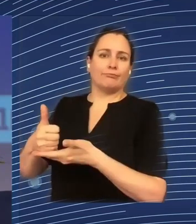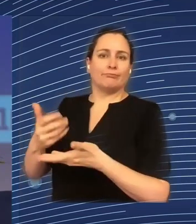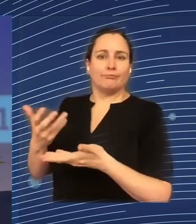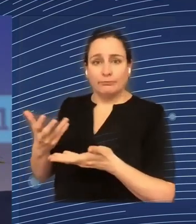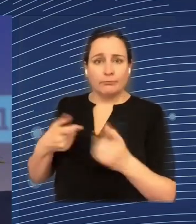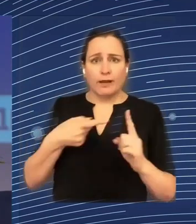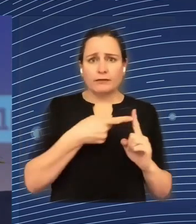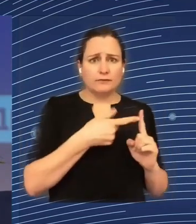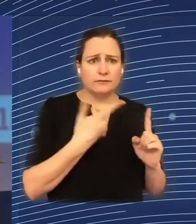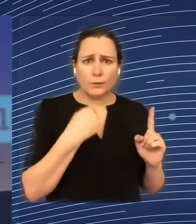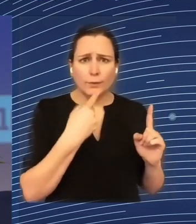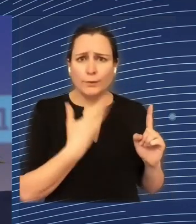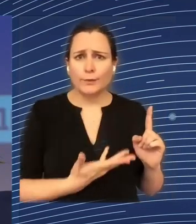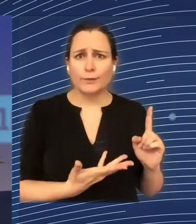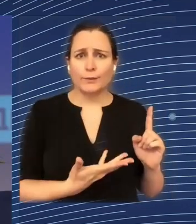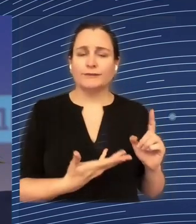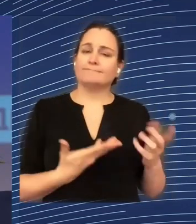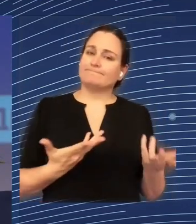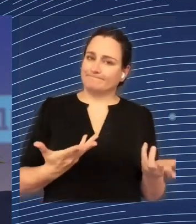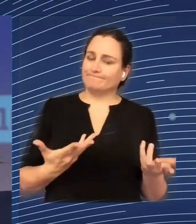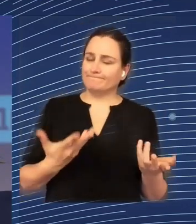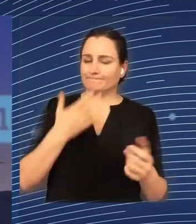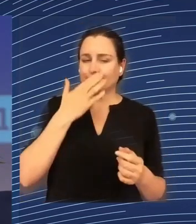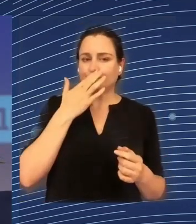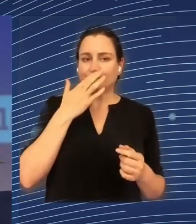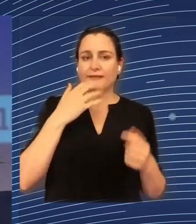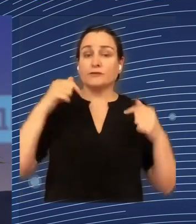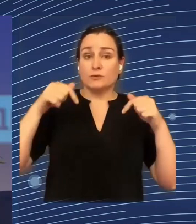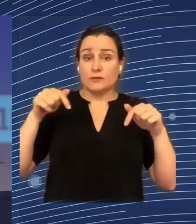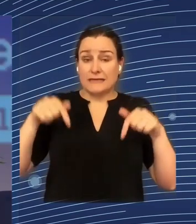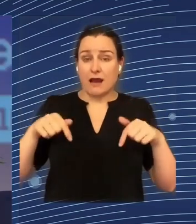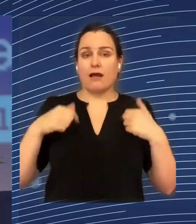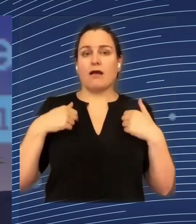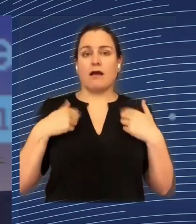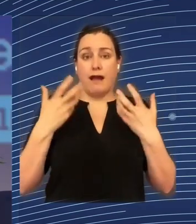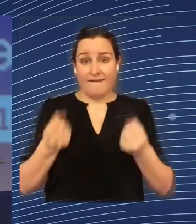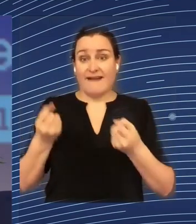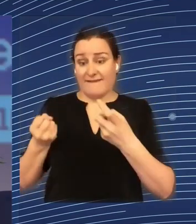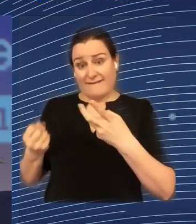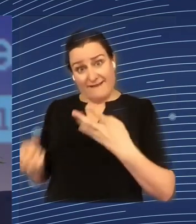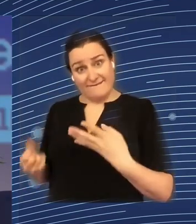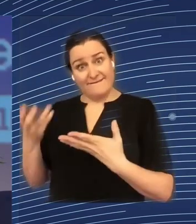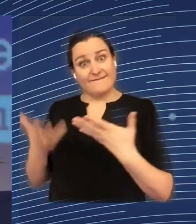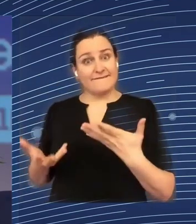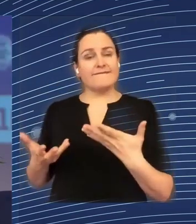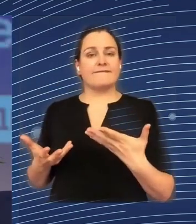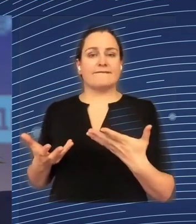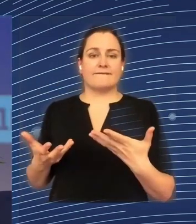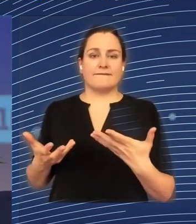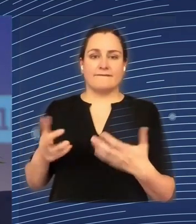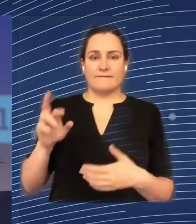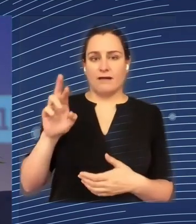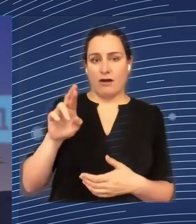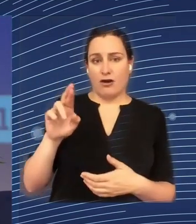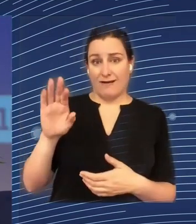inspired by our instruments that are currently in the market. And I'm not only speaking about RRF because RRF